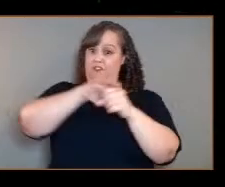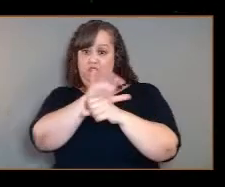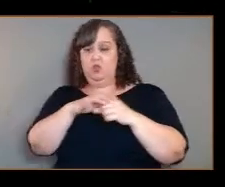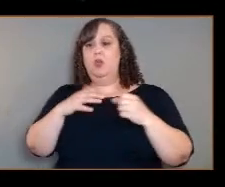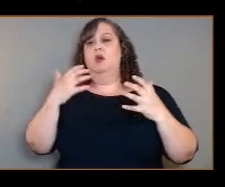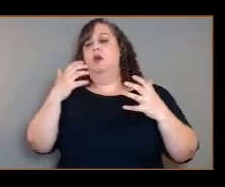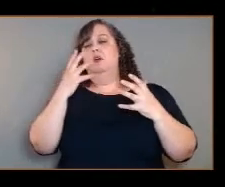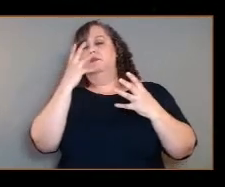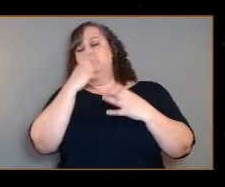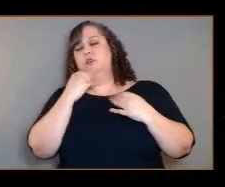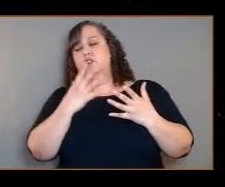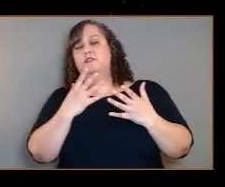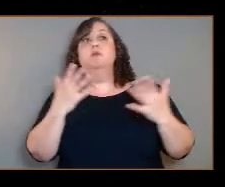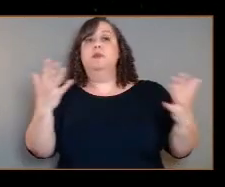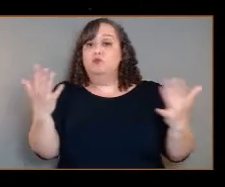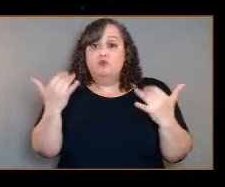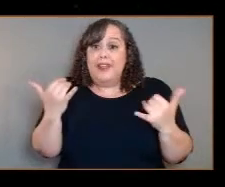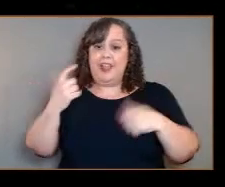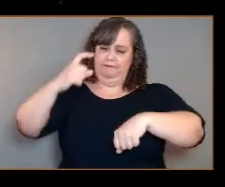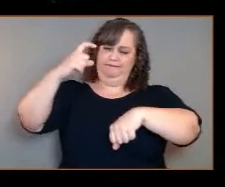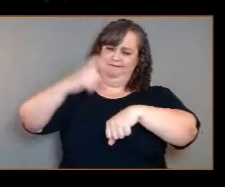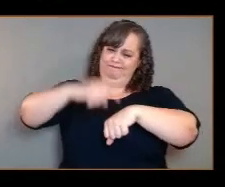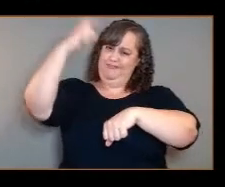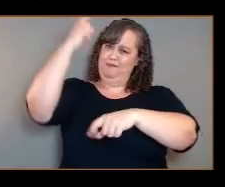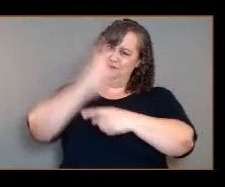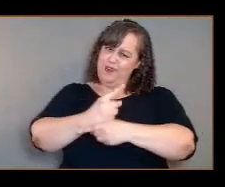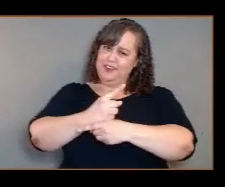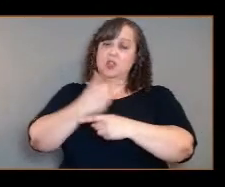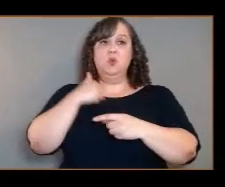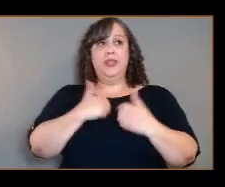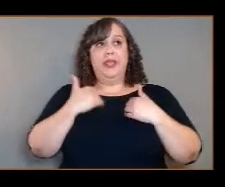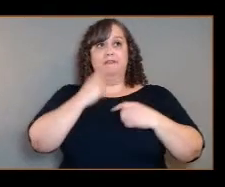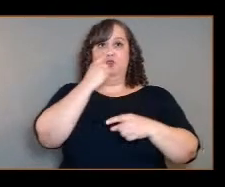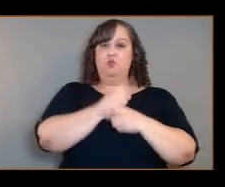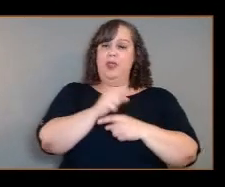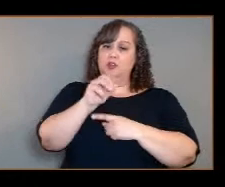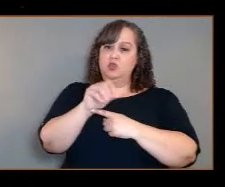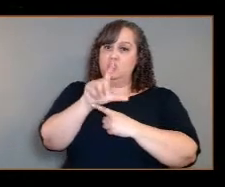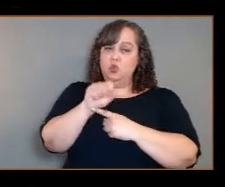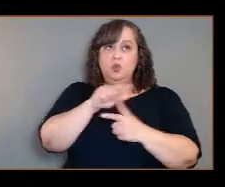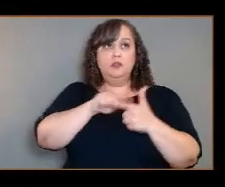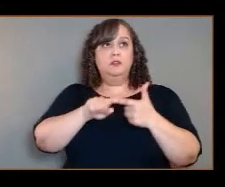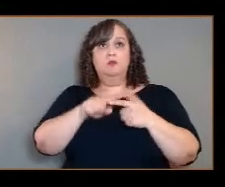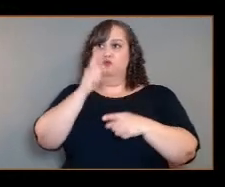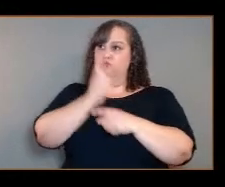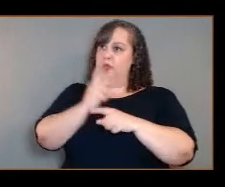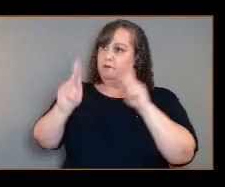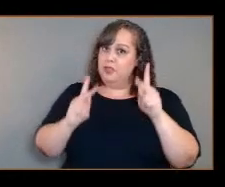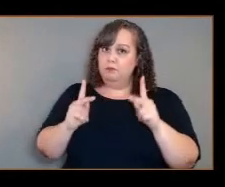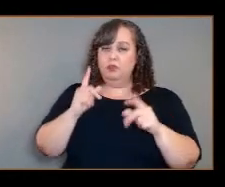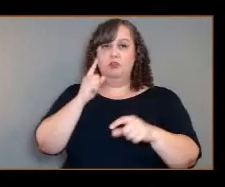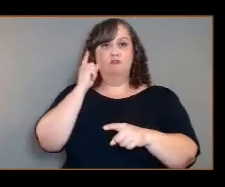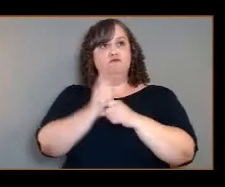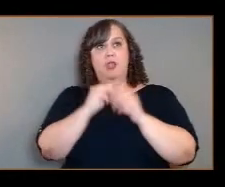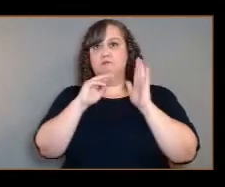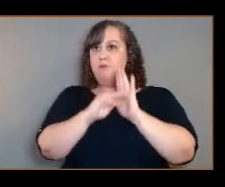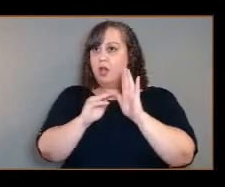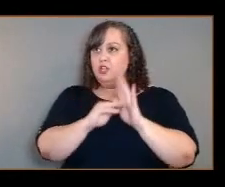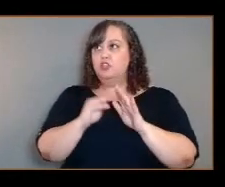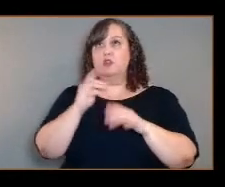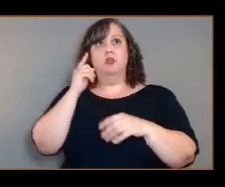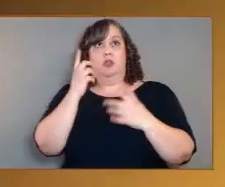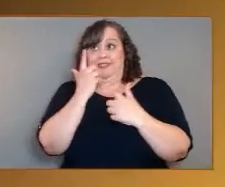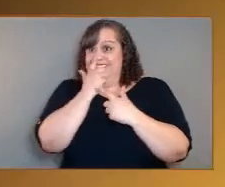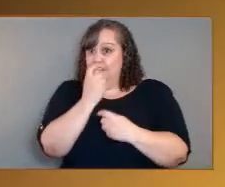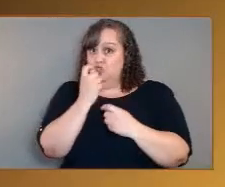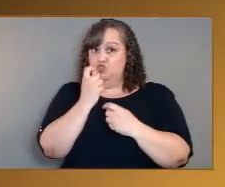the time is right. We have the tools. We have the people. We have the models. We have the interest. And wouldn't it be horrible if we didn't